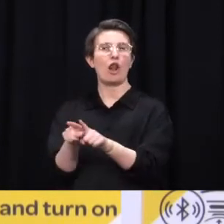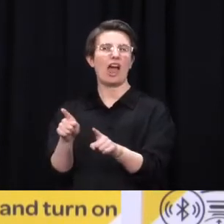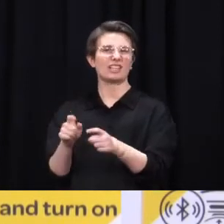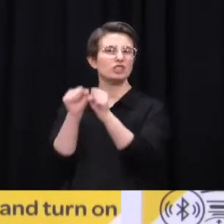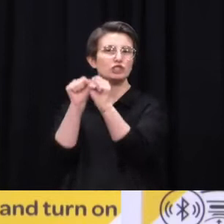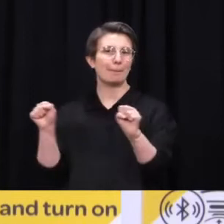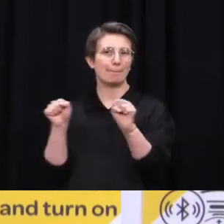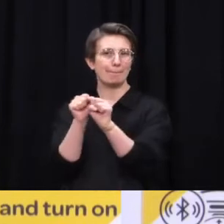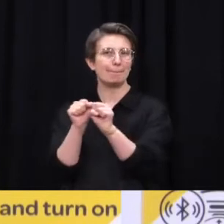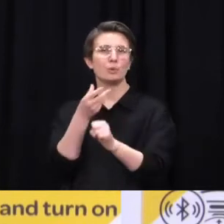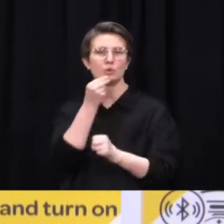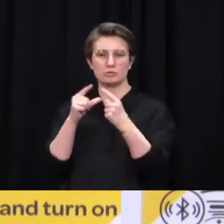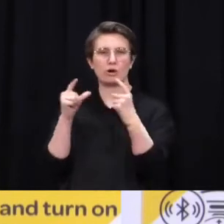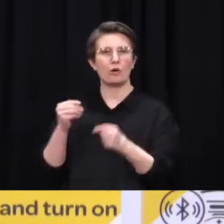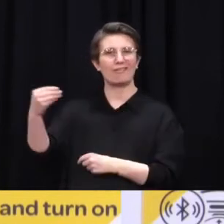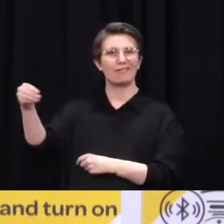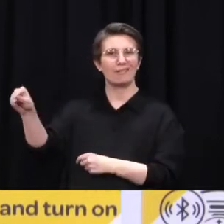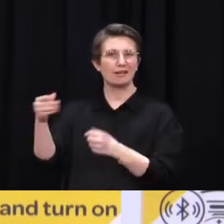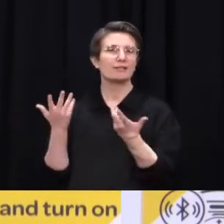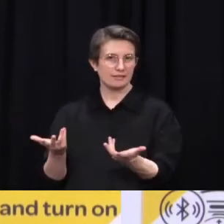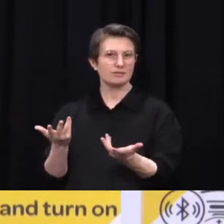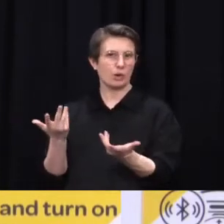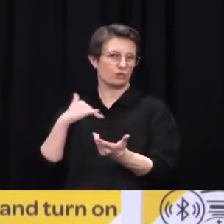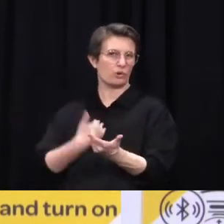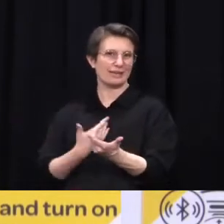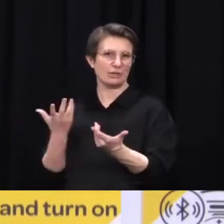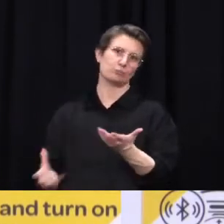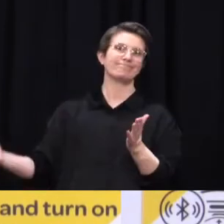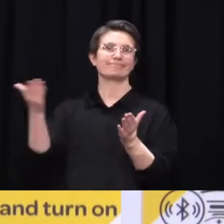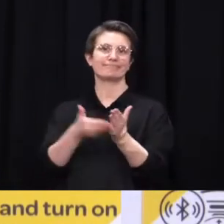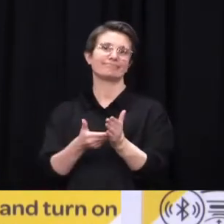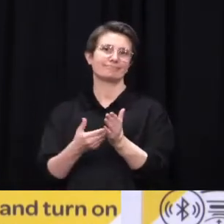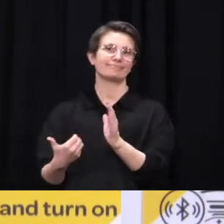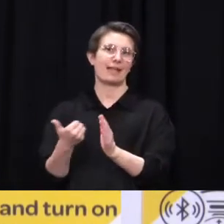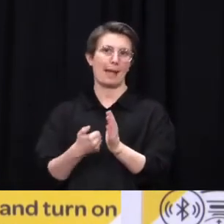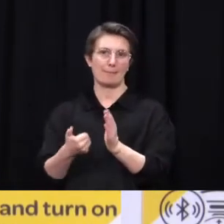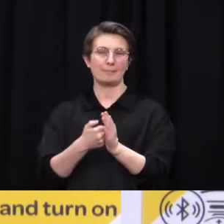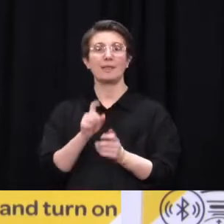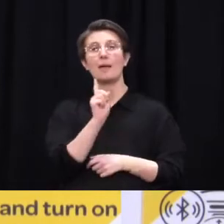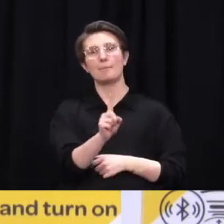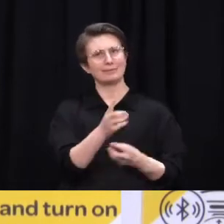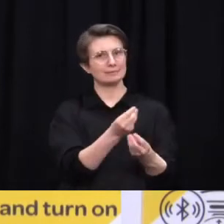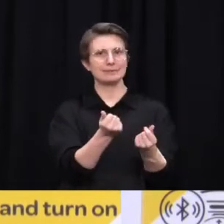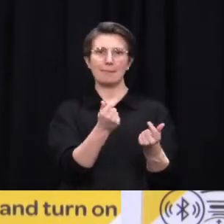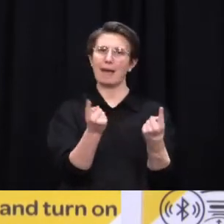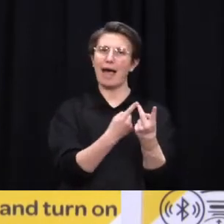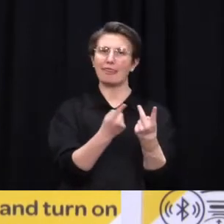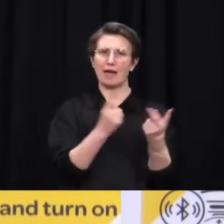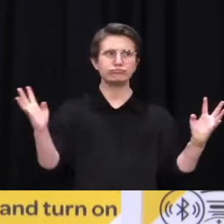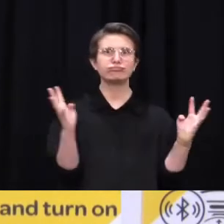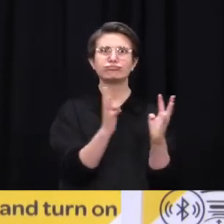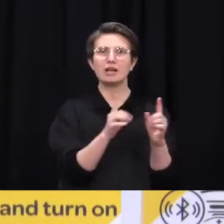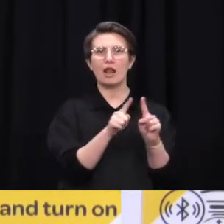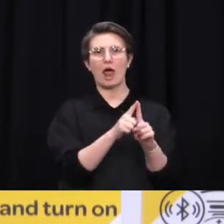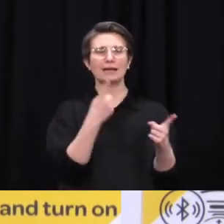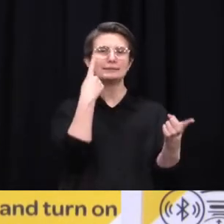Mandatory record keeping is already required at social gatherings when visiting a marae, at a wedding, a funeral, a tangihana or a